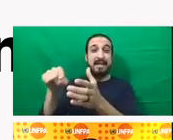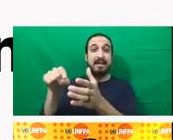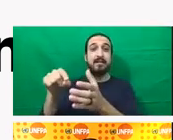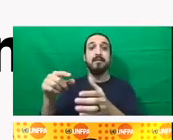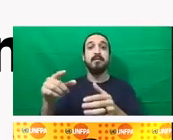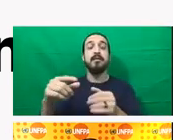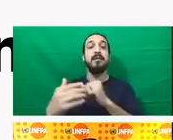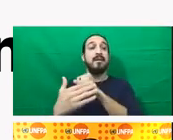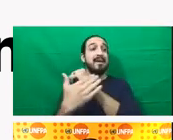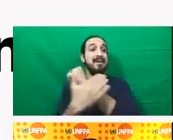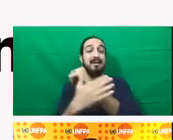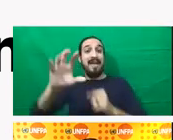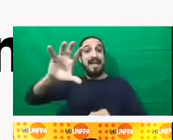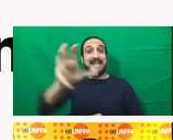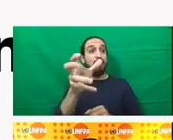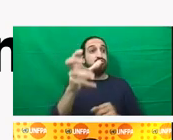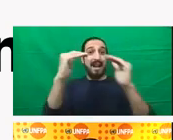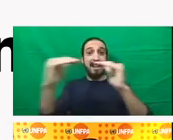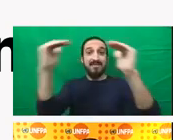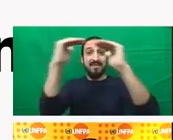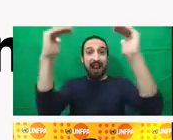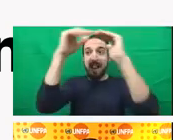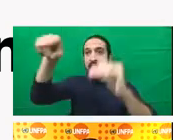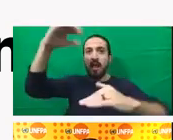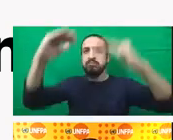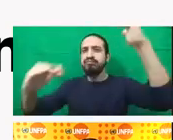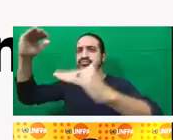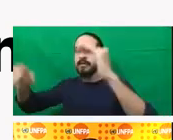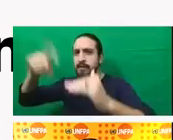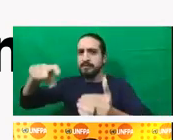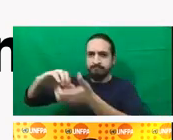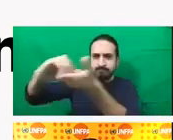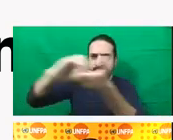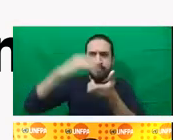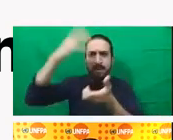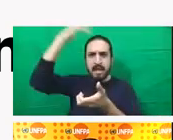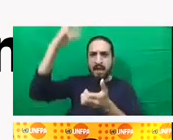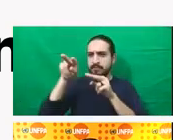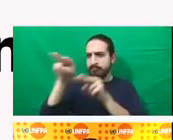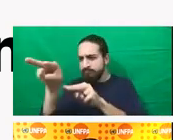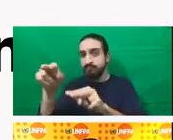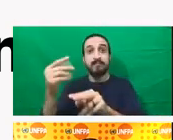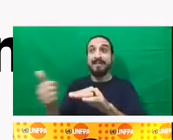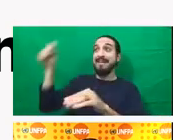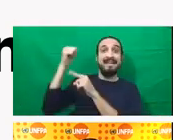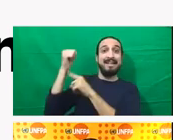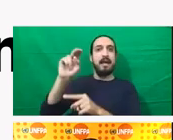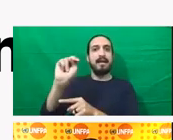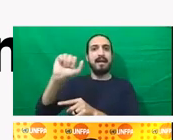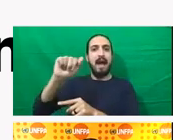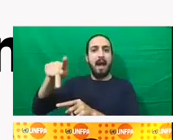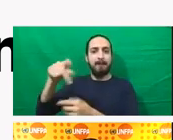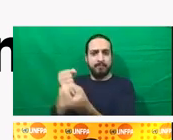amongst government entities responsible for the NAP and NDC processes, gender equality and health through coordinated